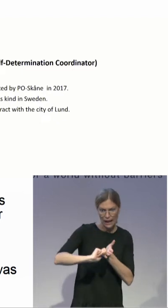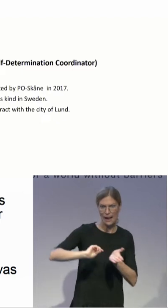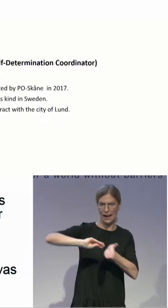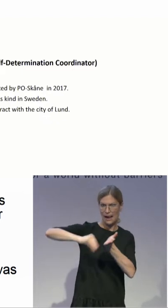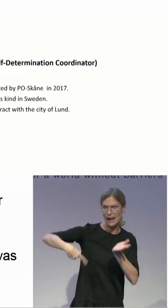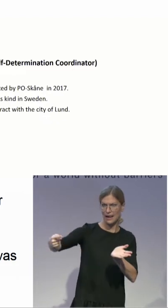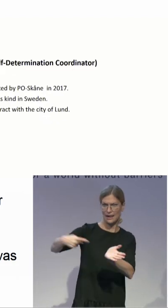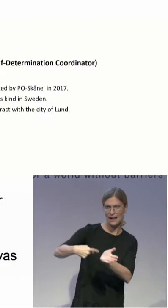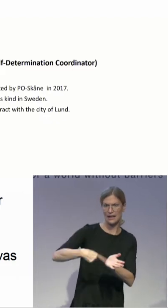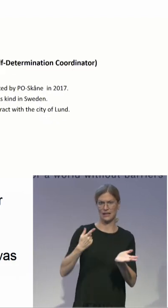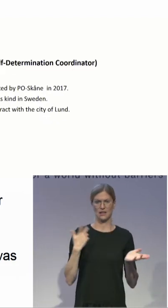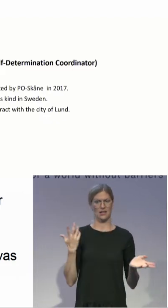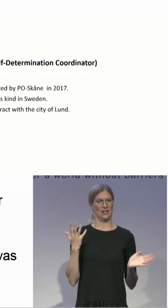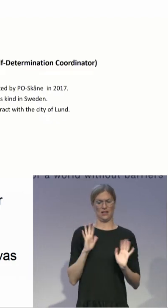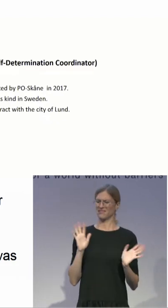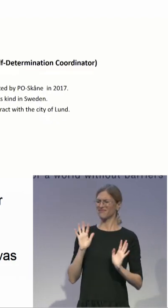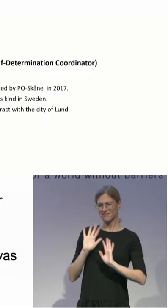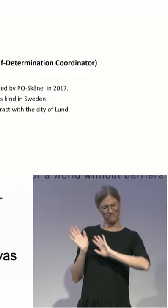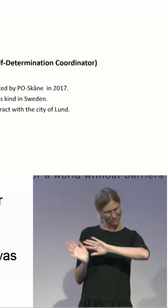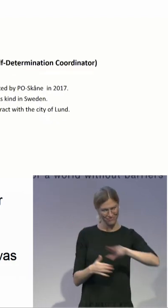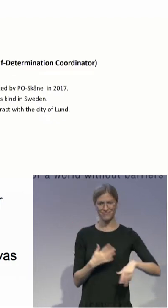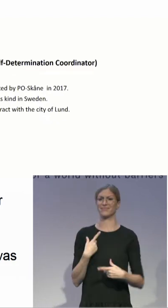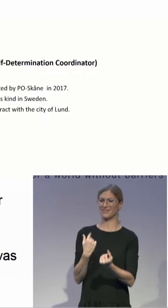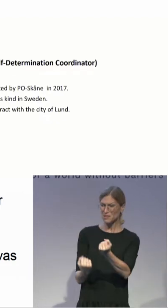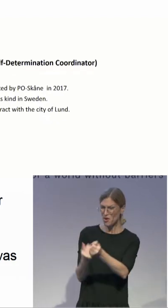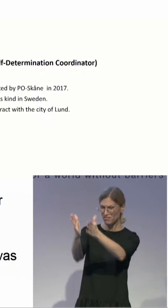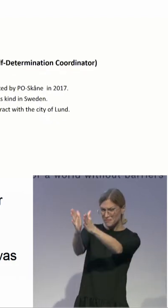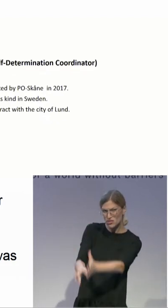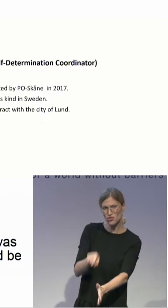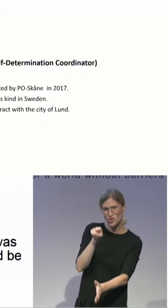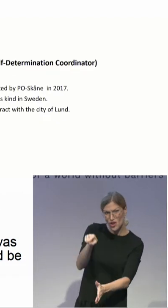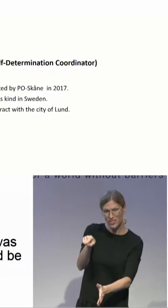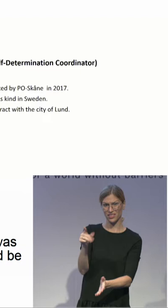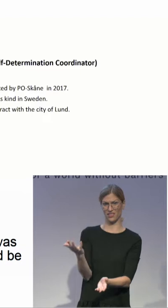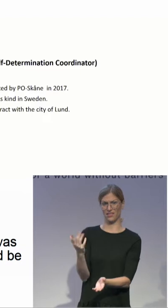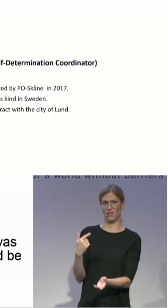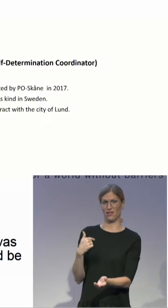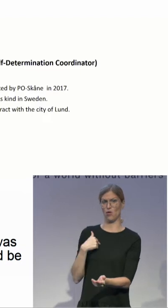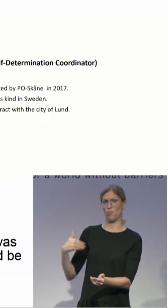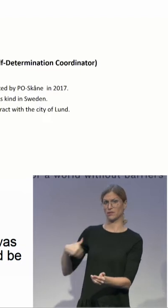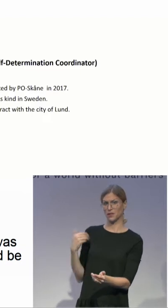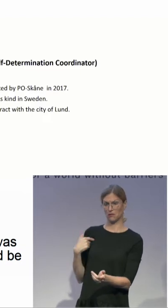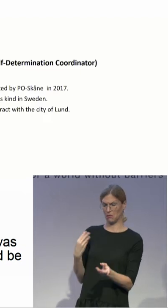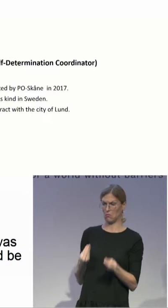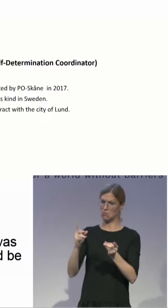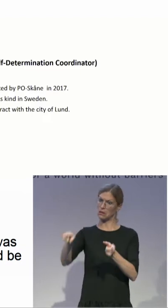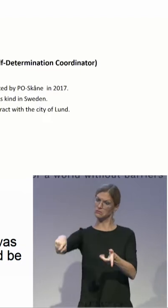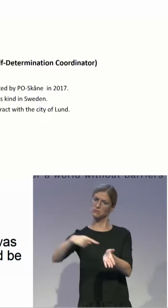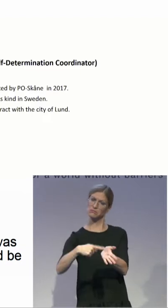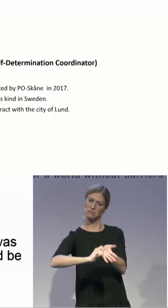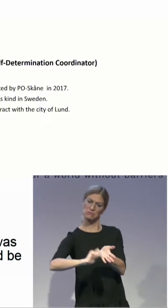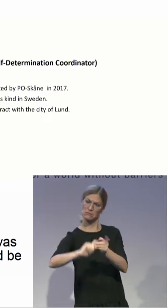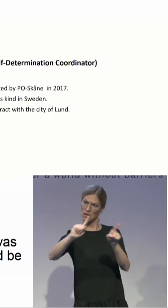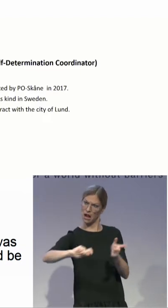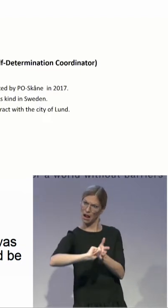PO most. To get a PO from PO Sköne doesn't involve any formal procedure. After a relationship